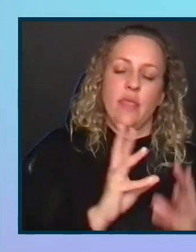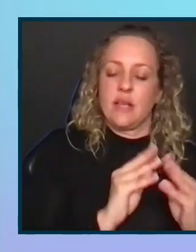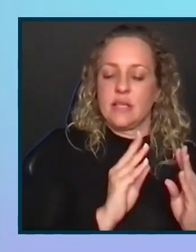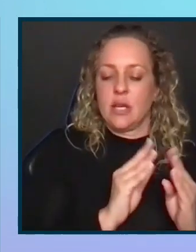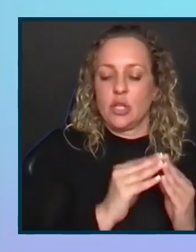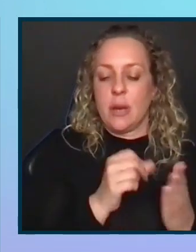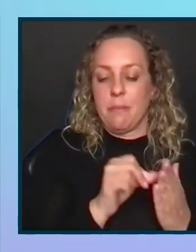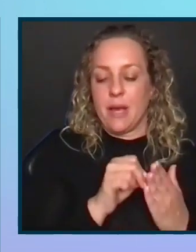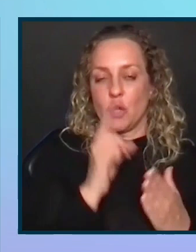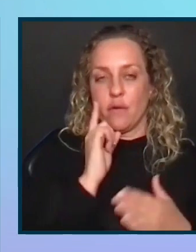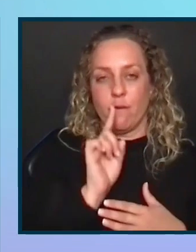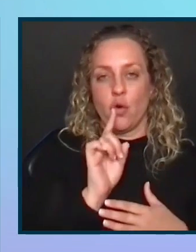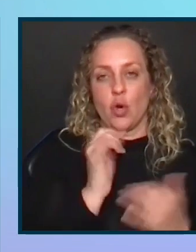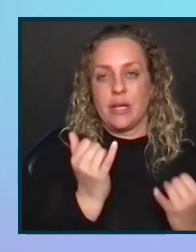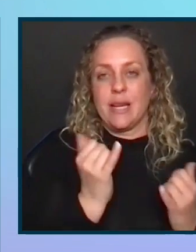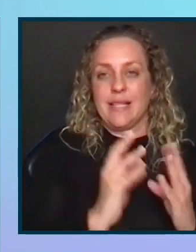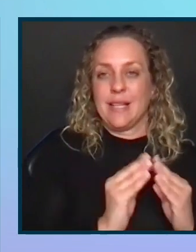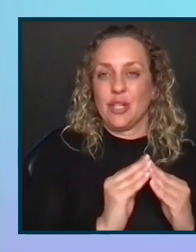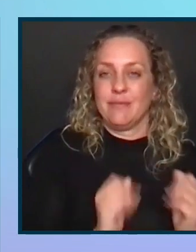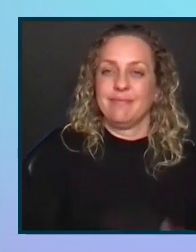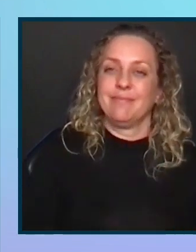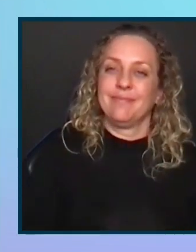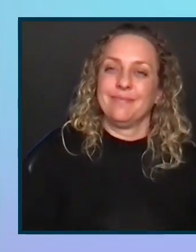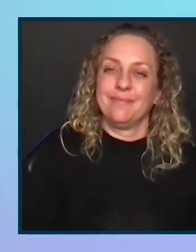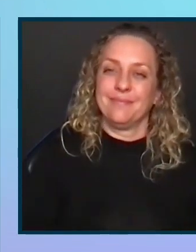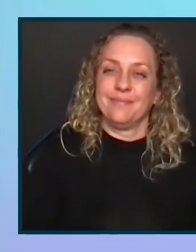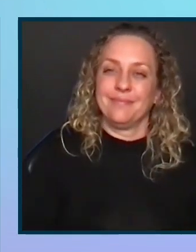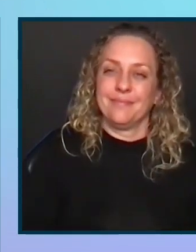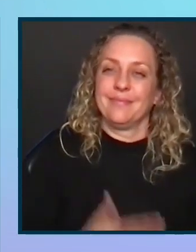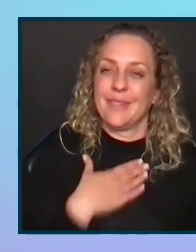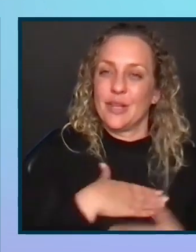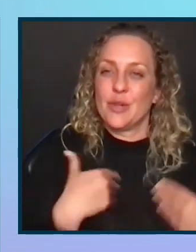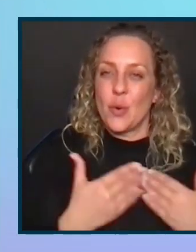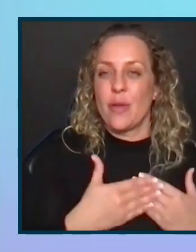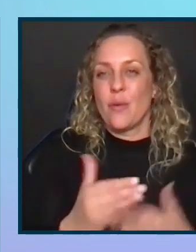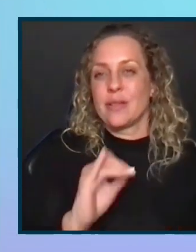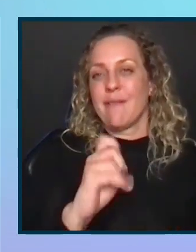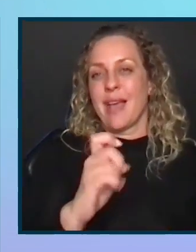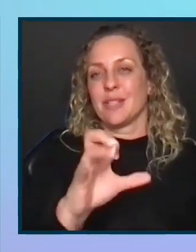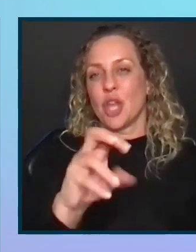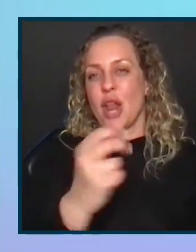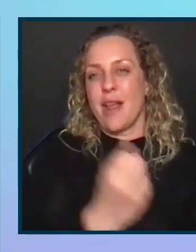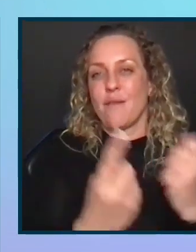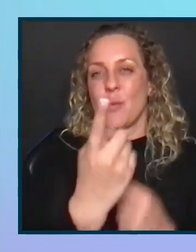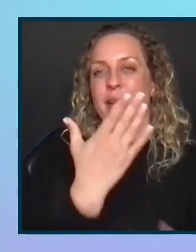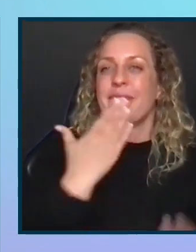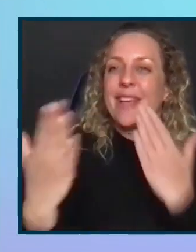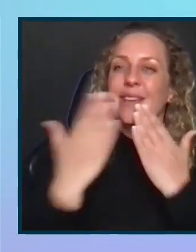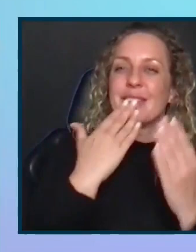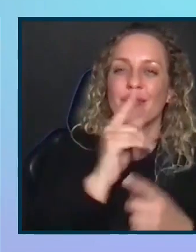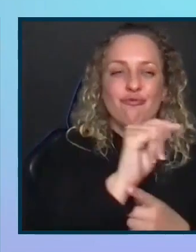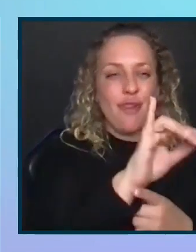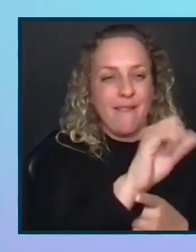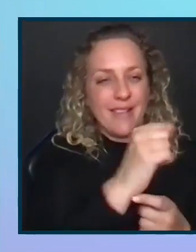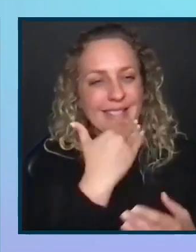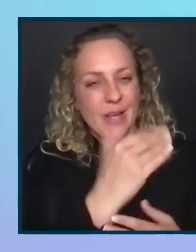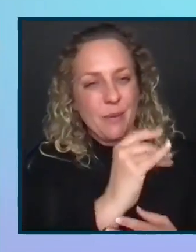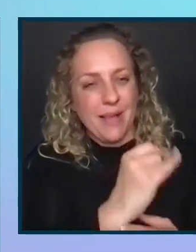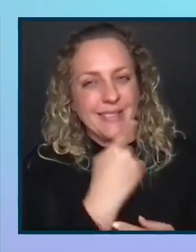session page for today's session. Enjoy the rest of Axcon, everyone. Thank you, everyone. Thanks, Travis. Appreciate it.